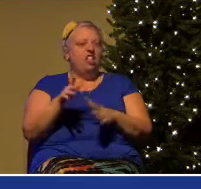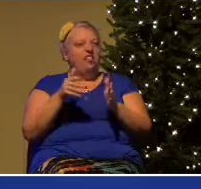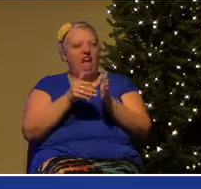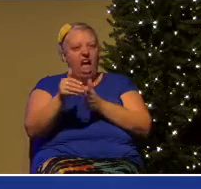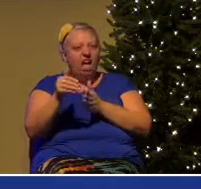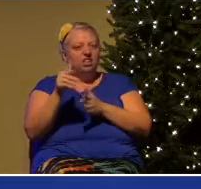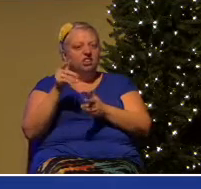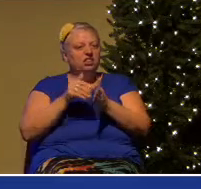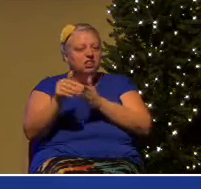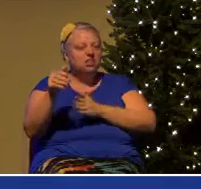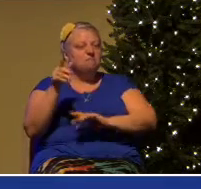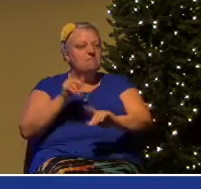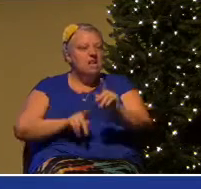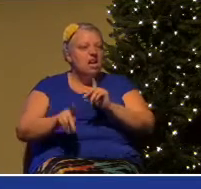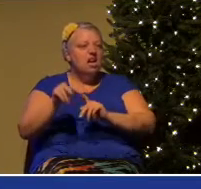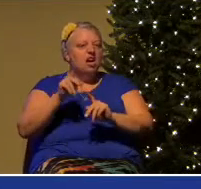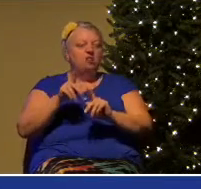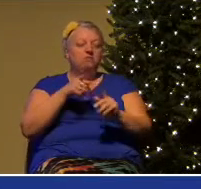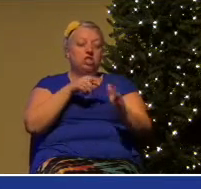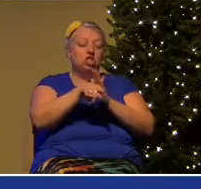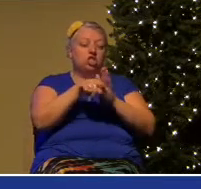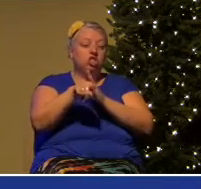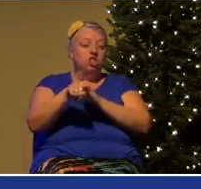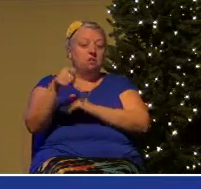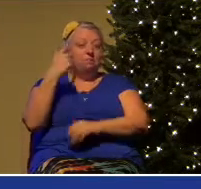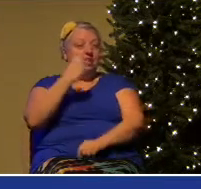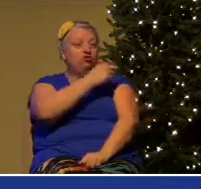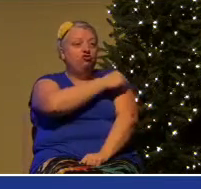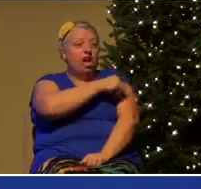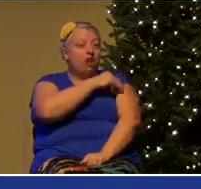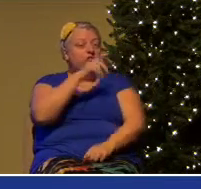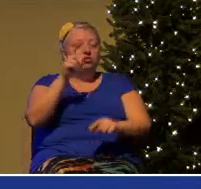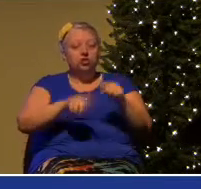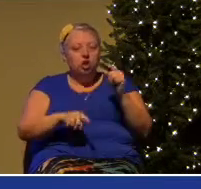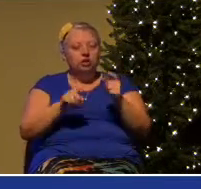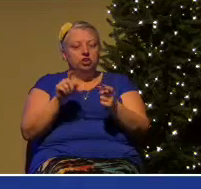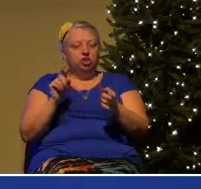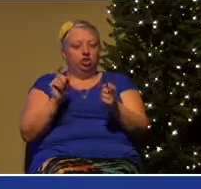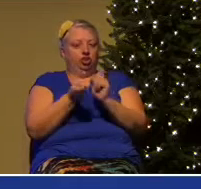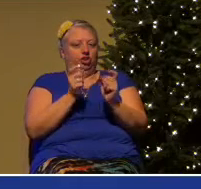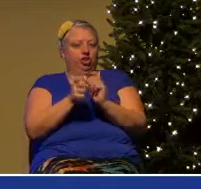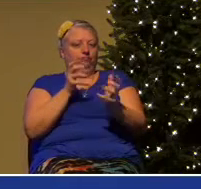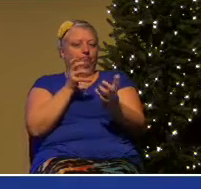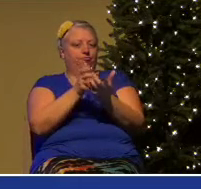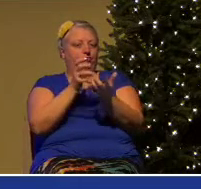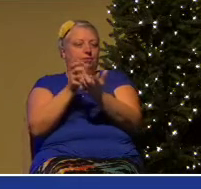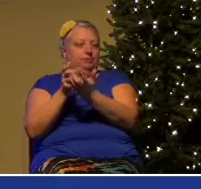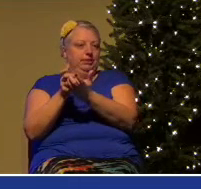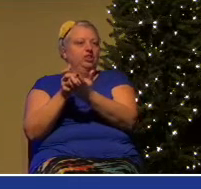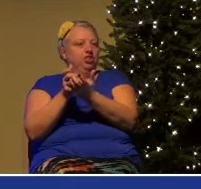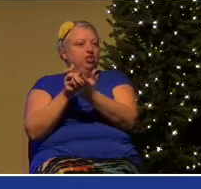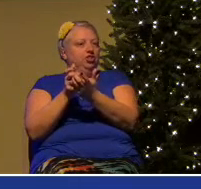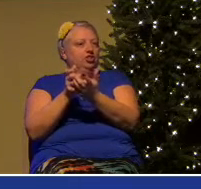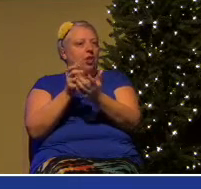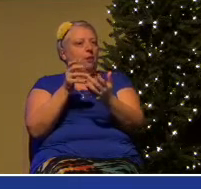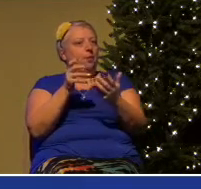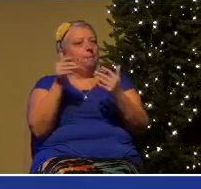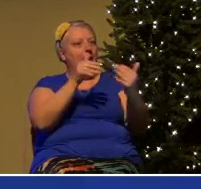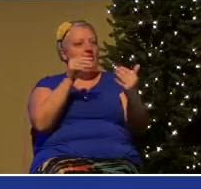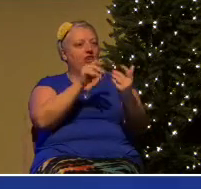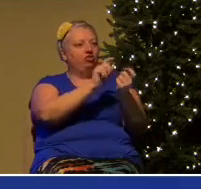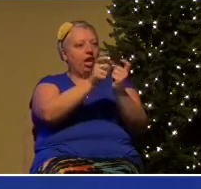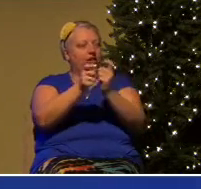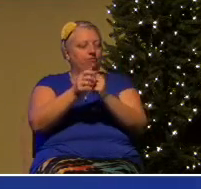because the generals couldn't adapt to the changing battle. Same thing happened in World War II in France.